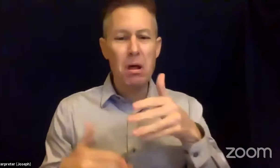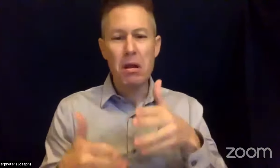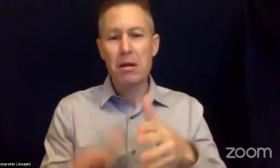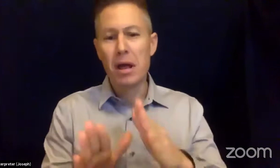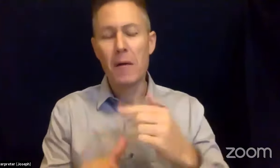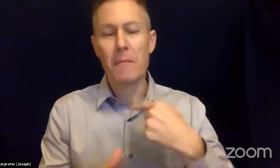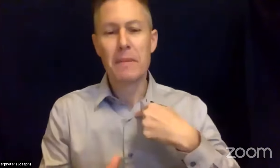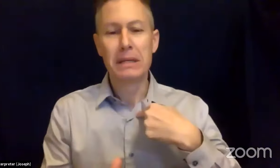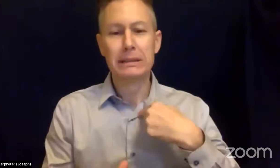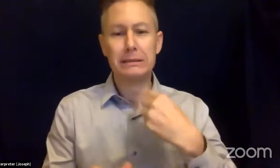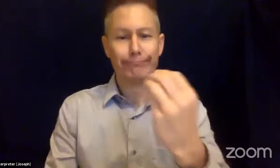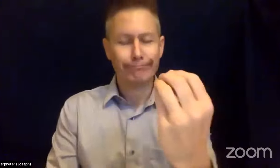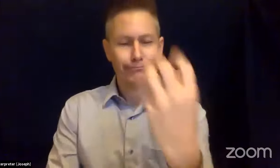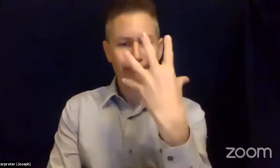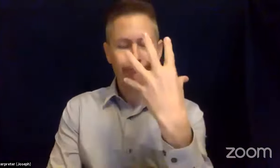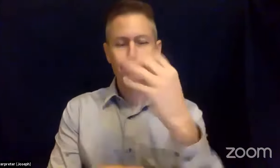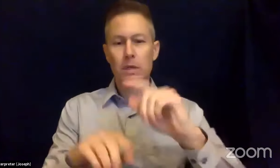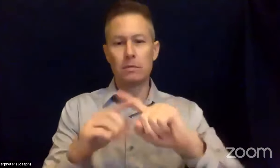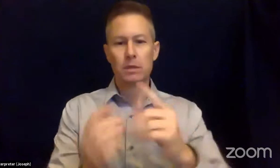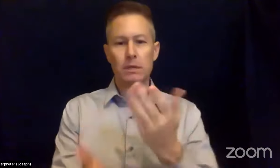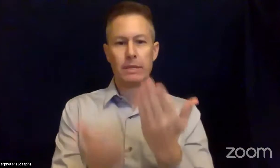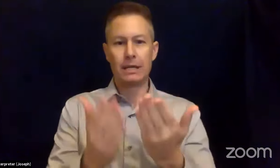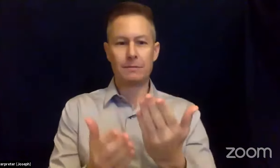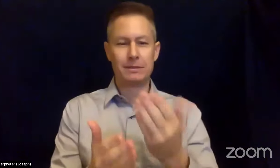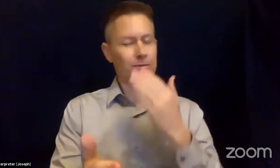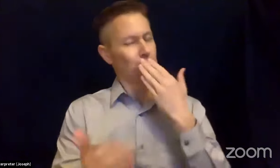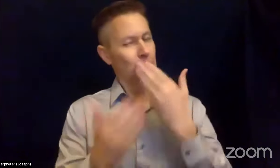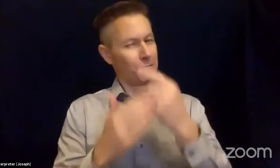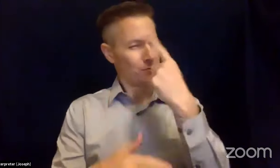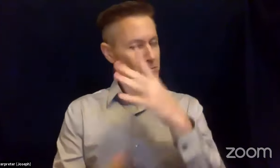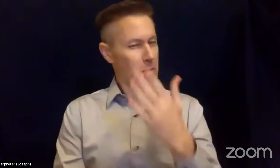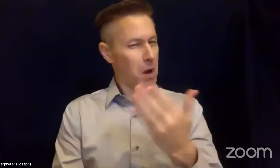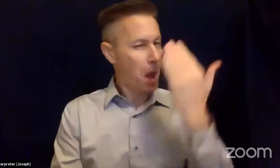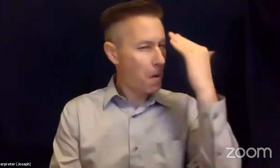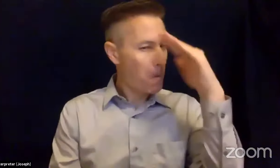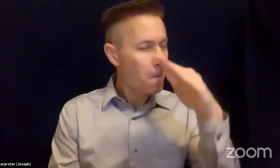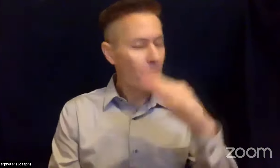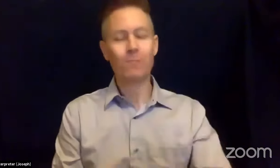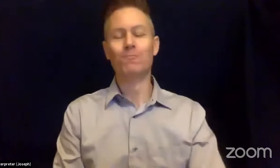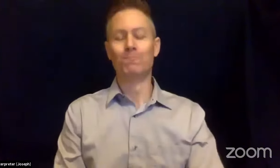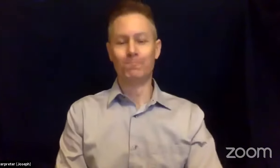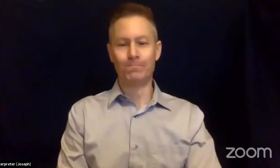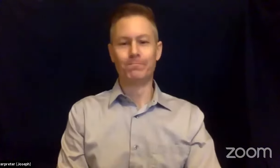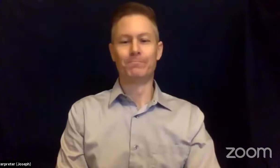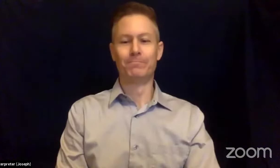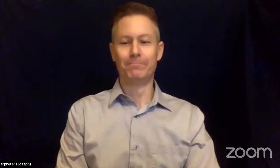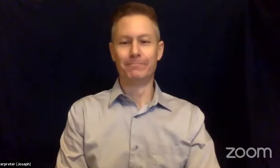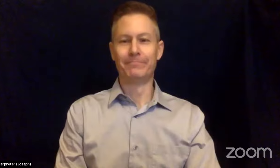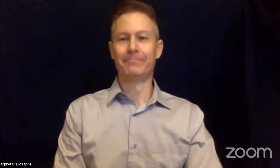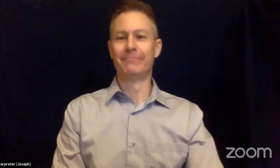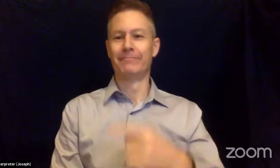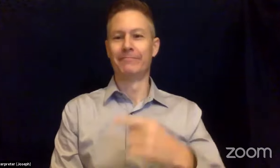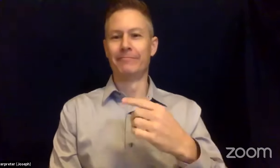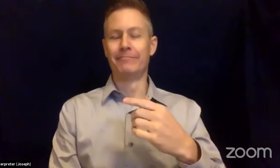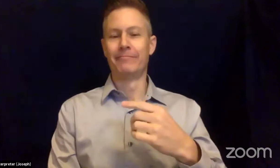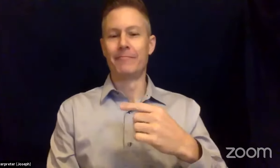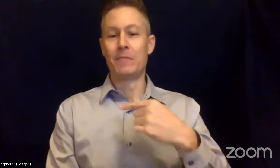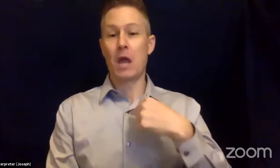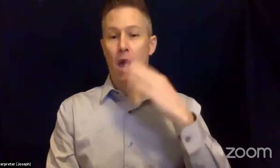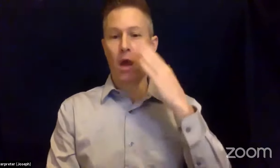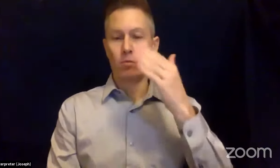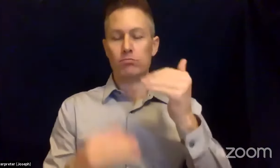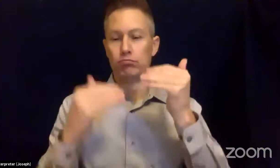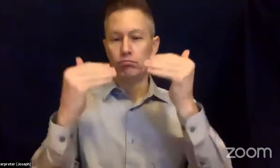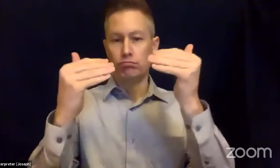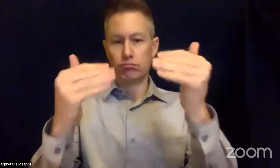my camera on, but maybe that's fortunate for you. I will just go ahead